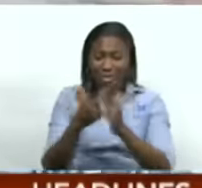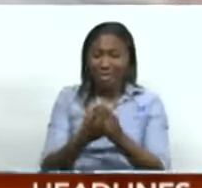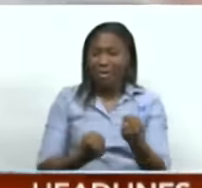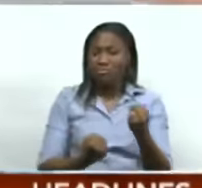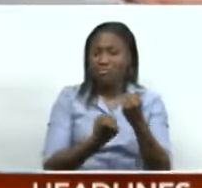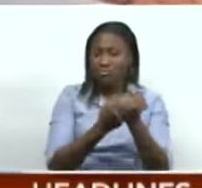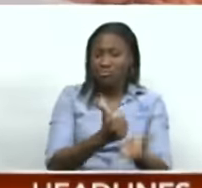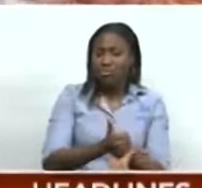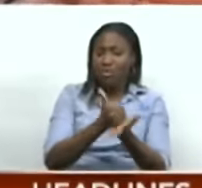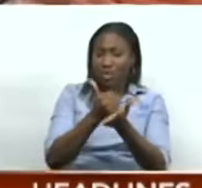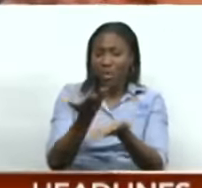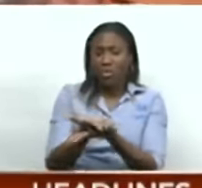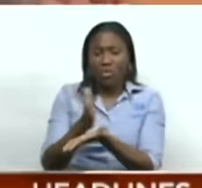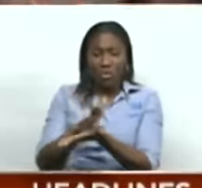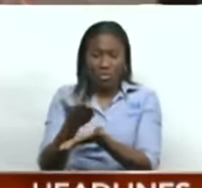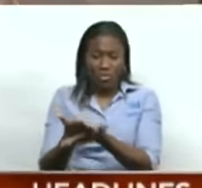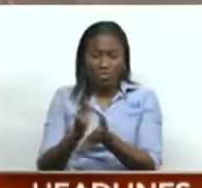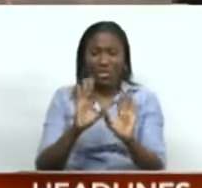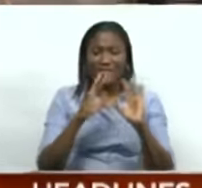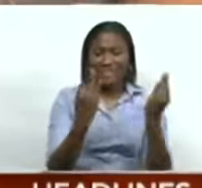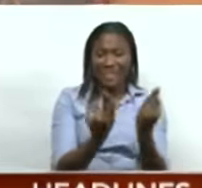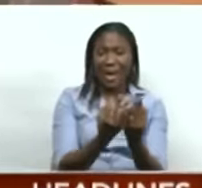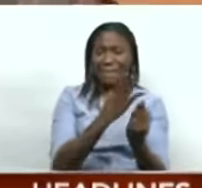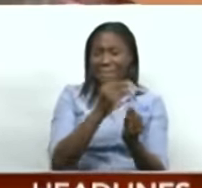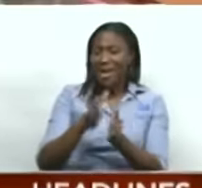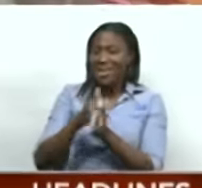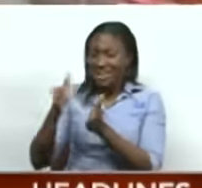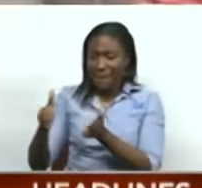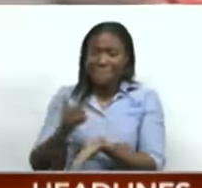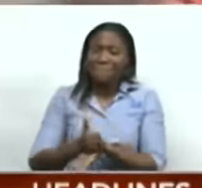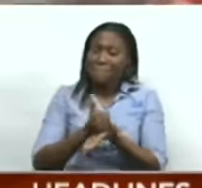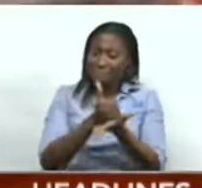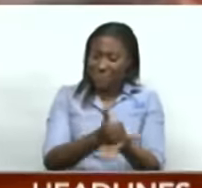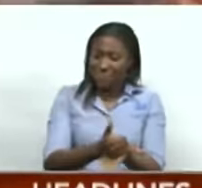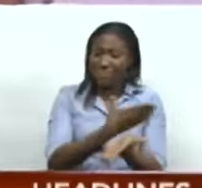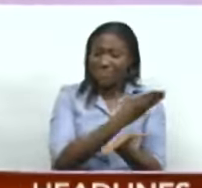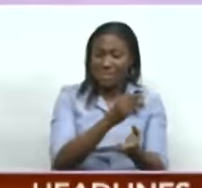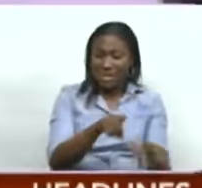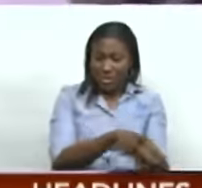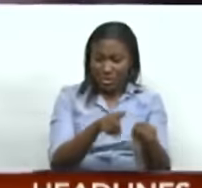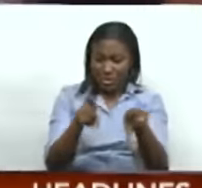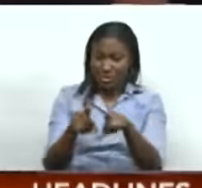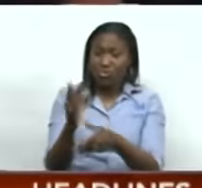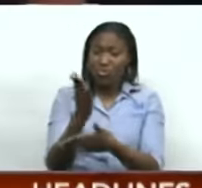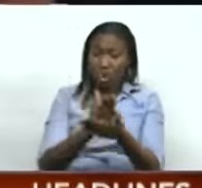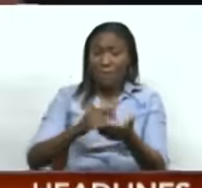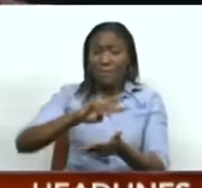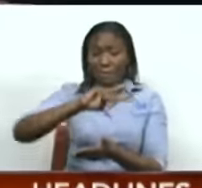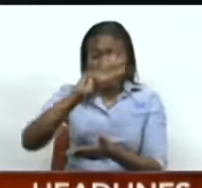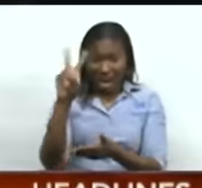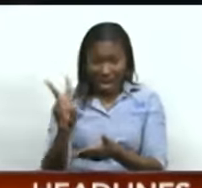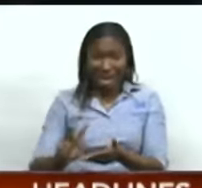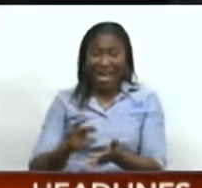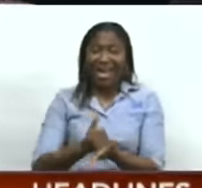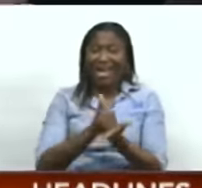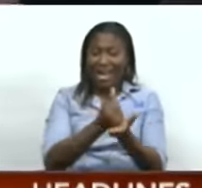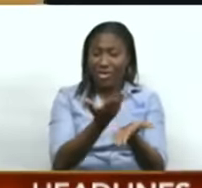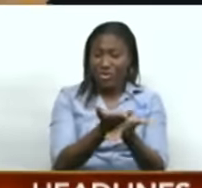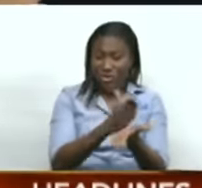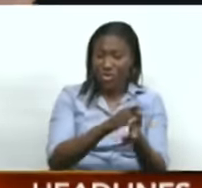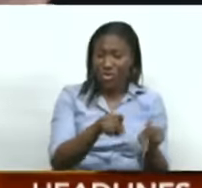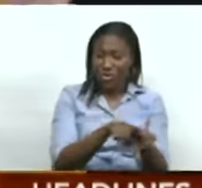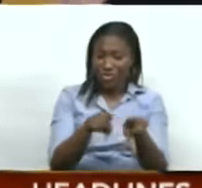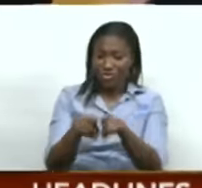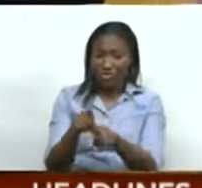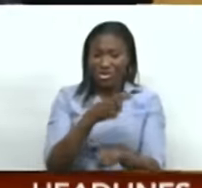Apart from her family and neighbors from the area, Nerano has welcomed our Spanish-speaking brothers and sisters and even shares their native tongue.